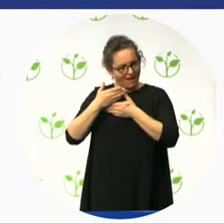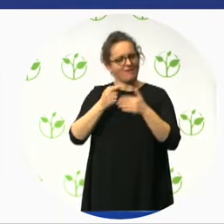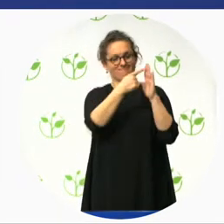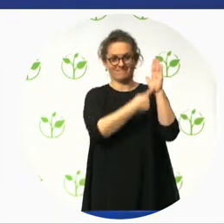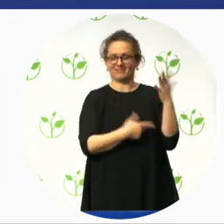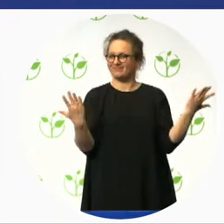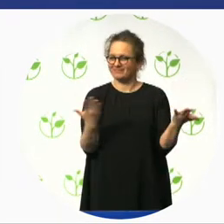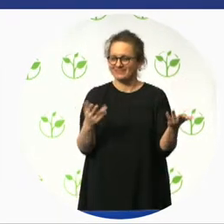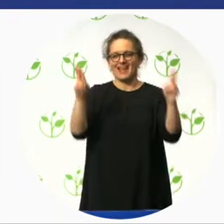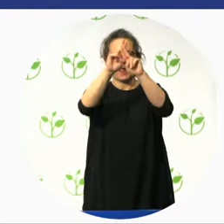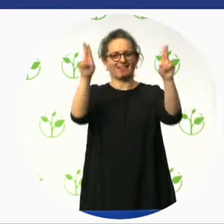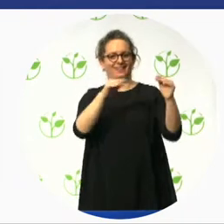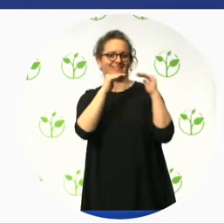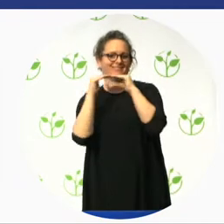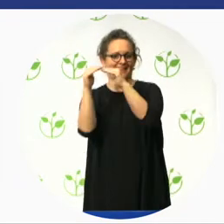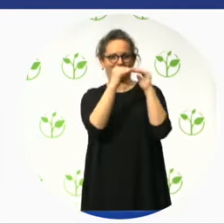Building Code.